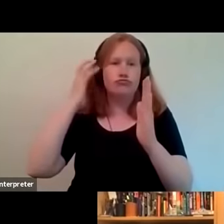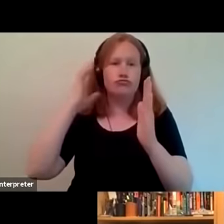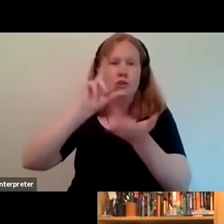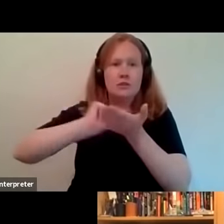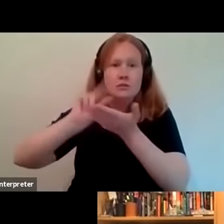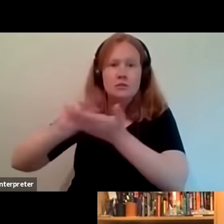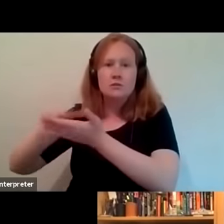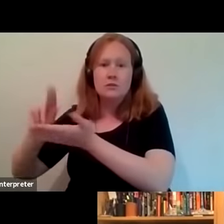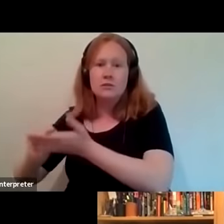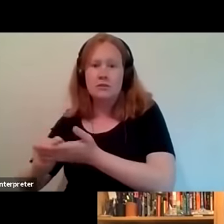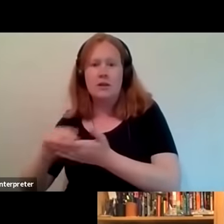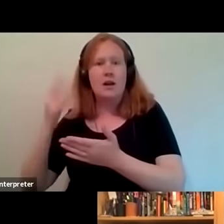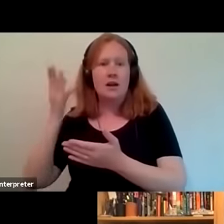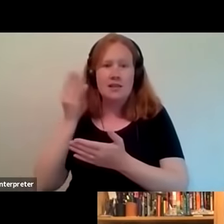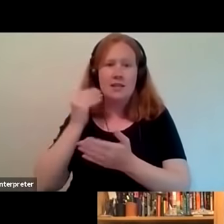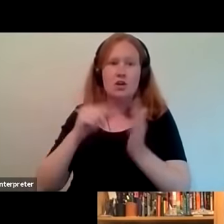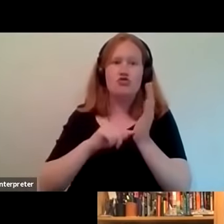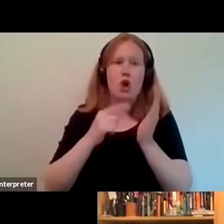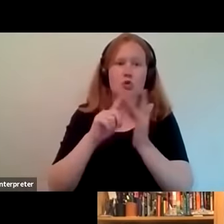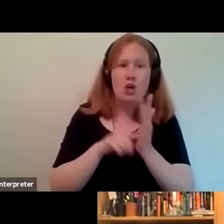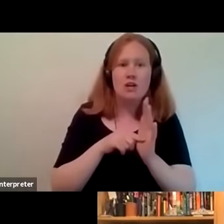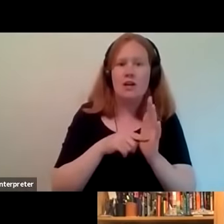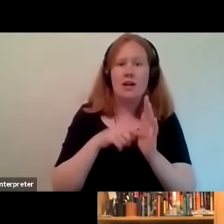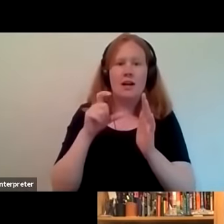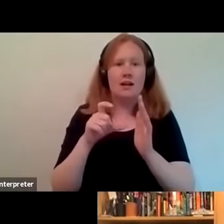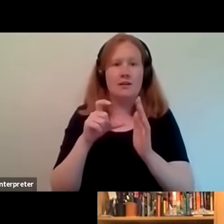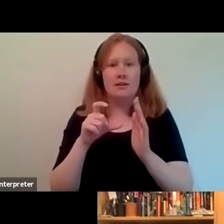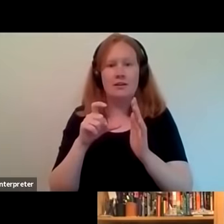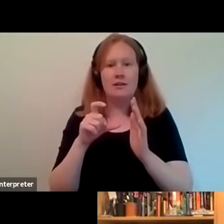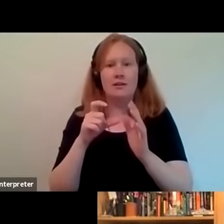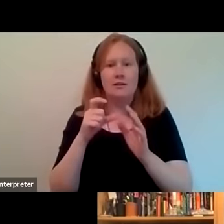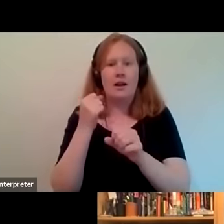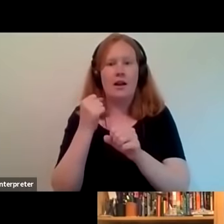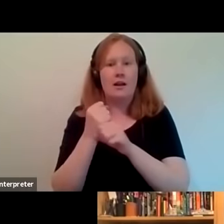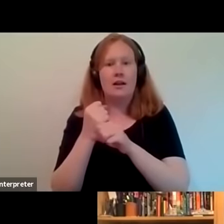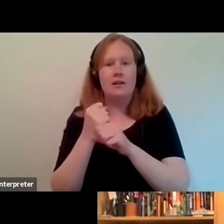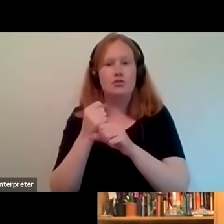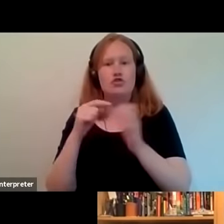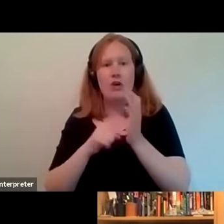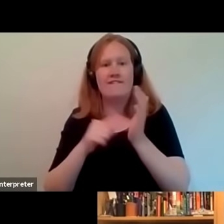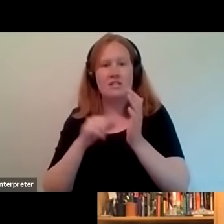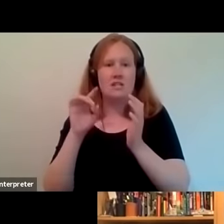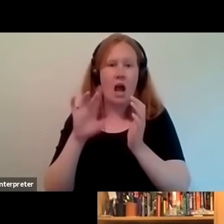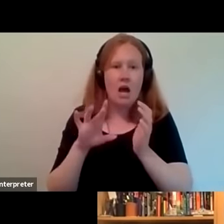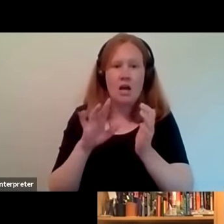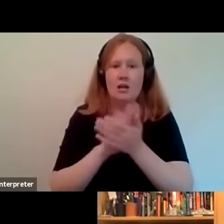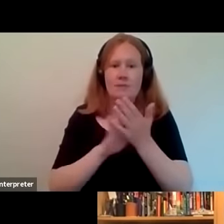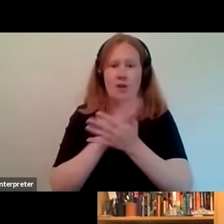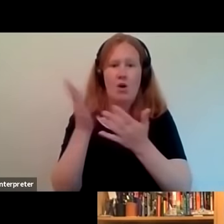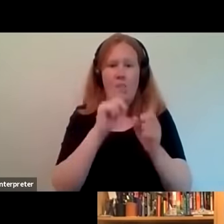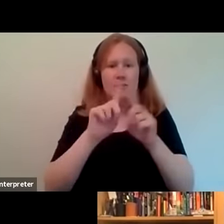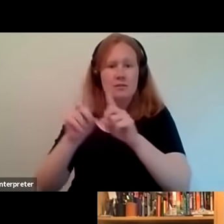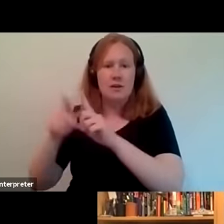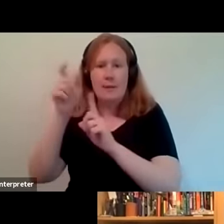richards from um trojan clem bushy a producer um trevor star uh session